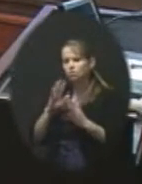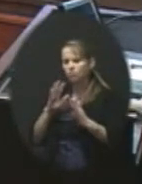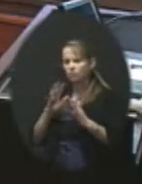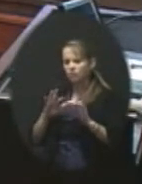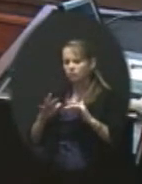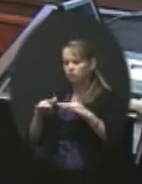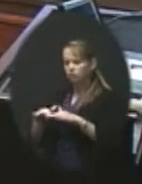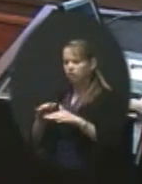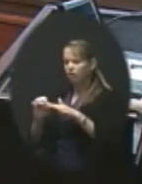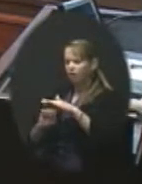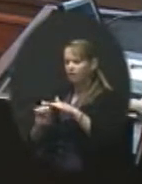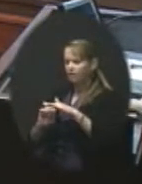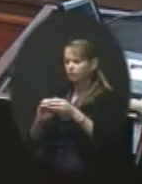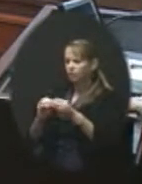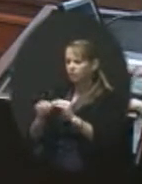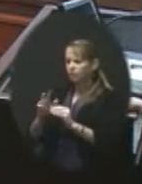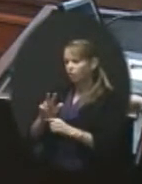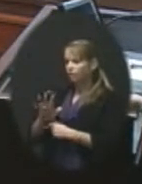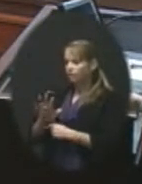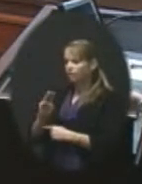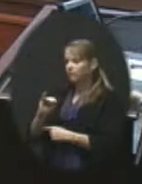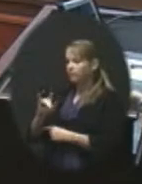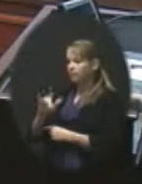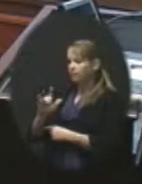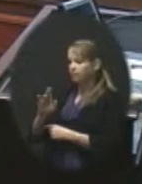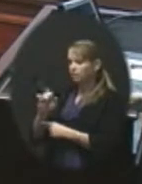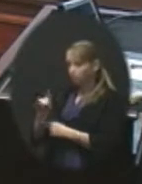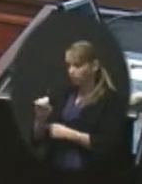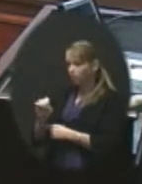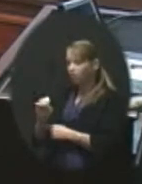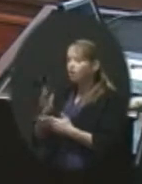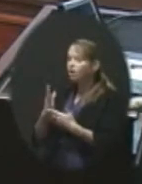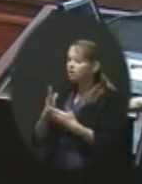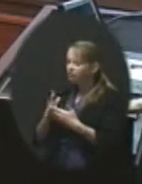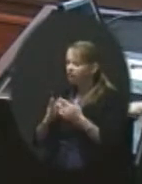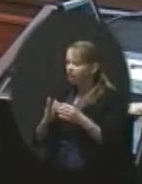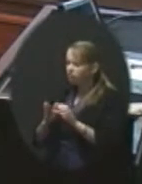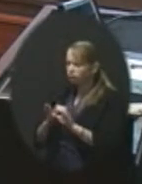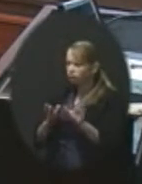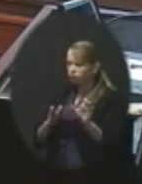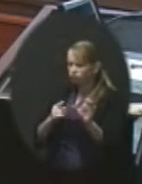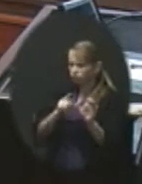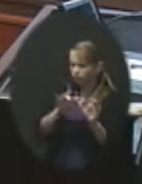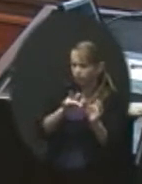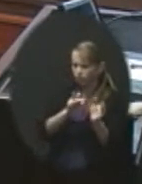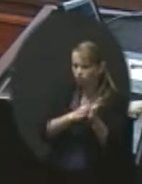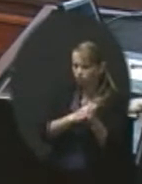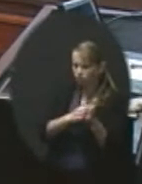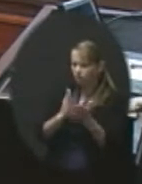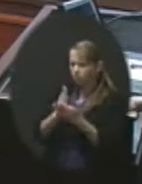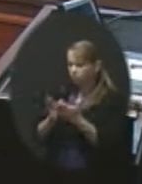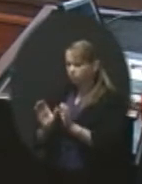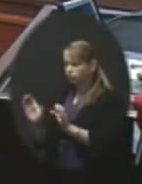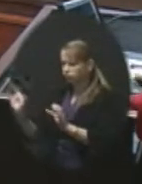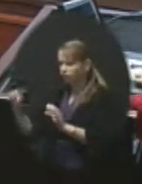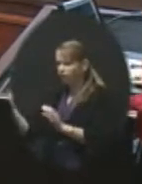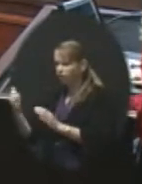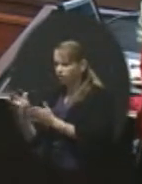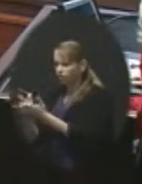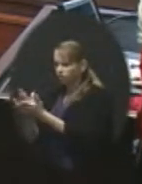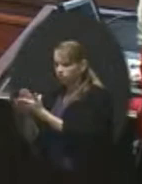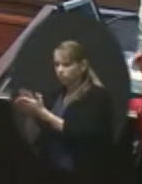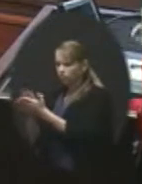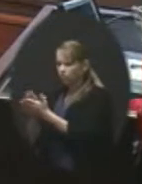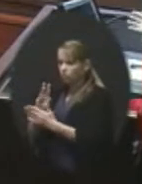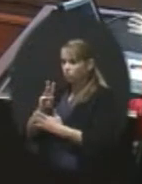some of them will go to one middle school and some of will go to another middle school. So it's going to split when they get ready to go to